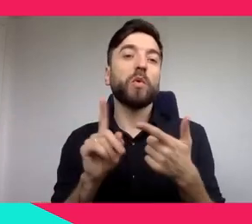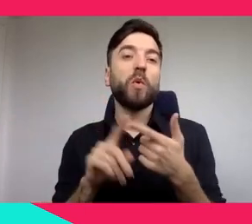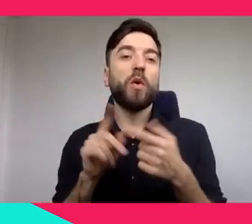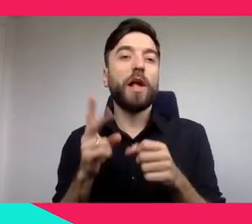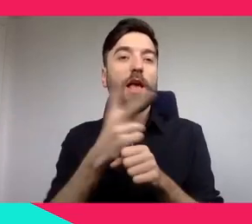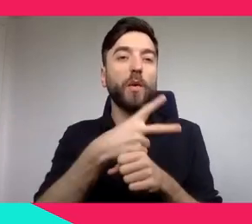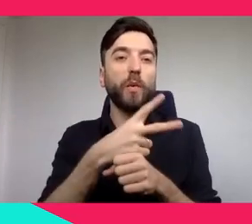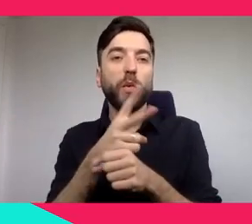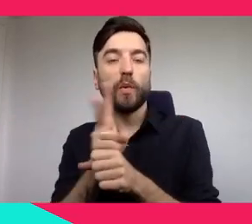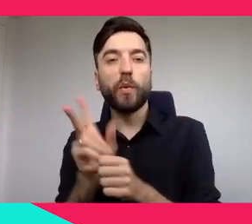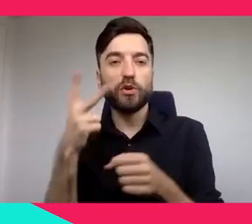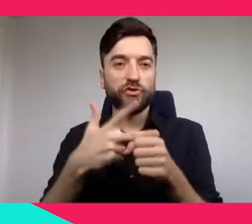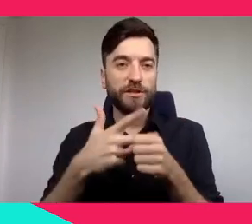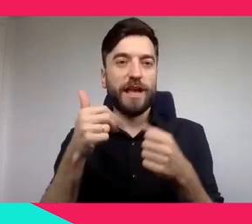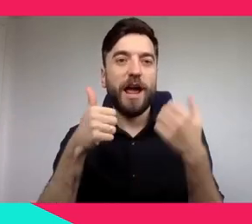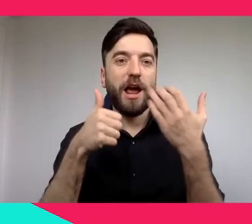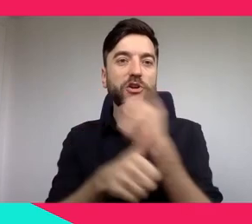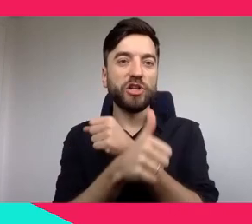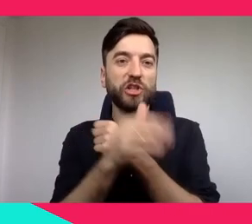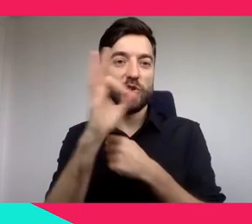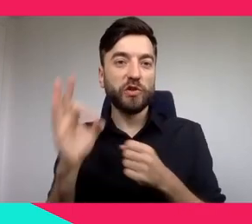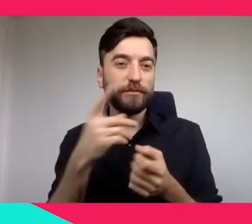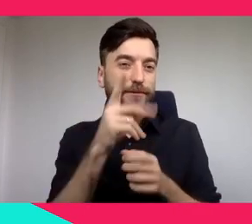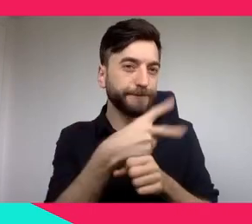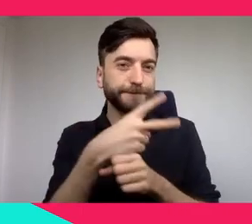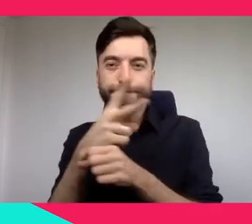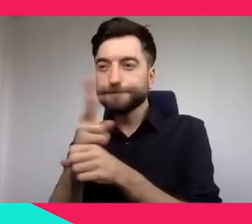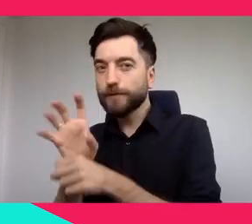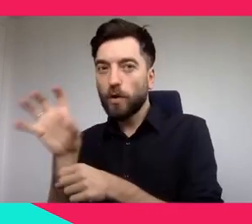collections that are hidden in the museum's basements.